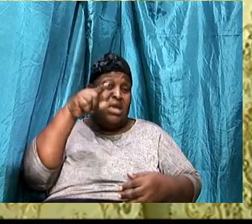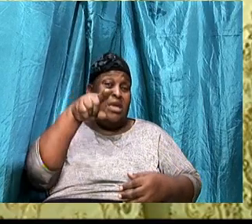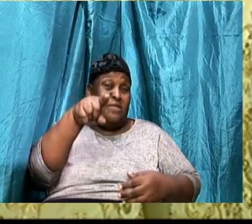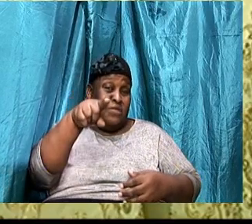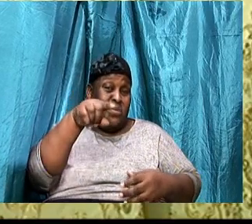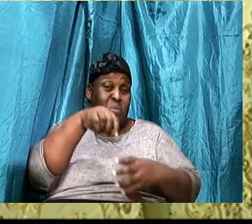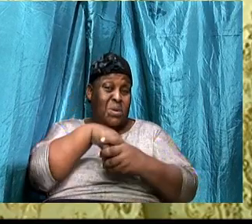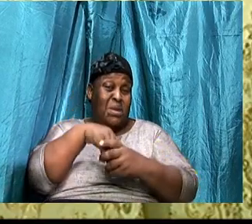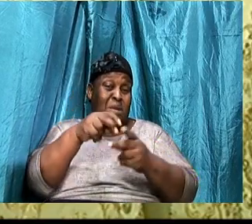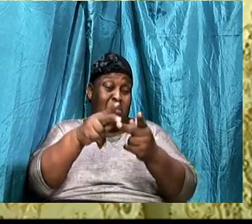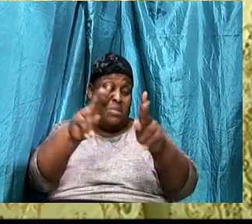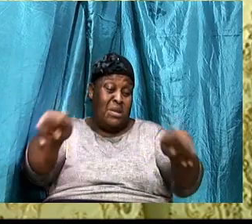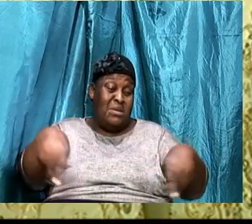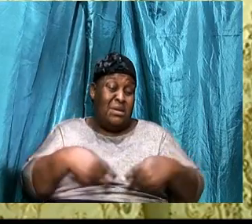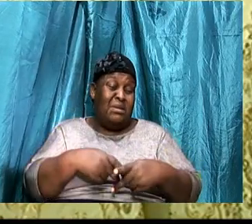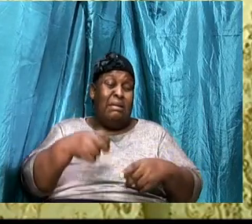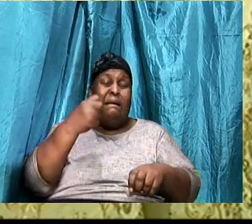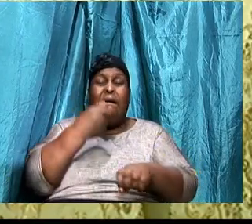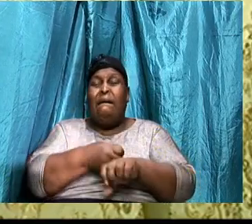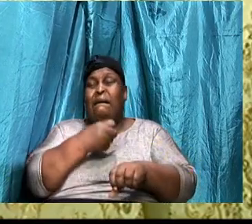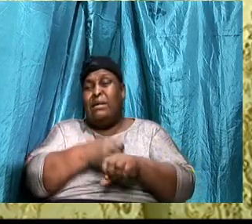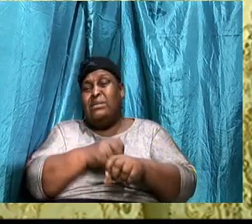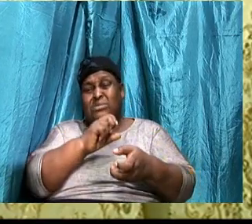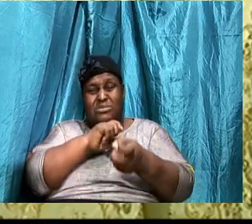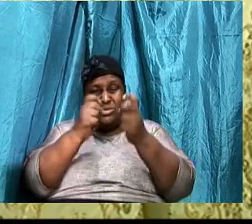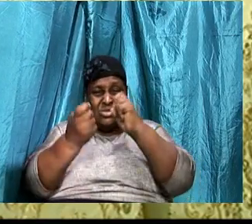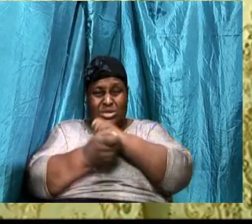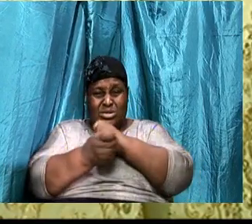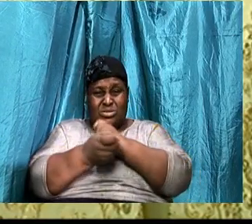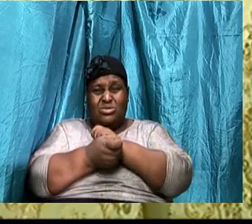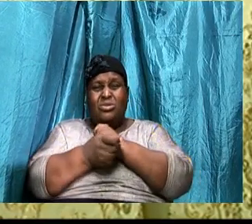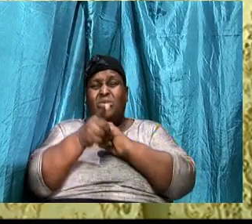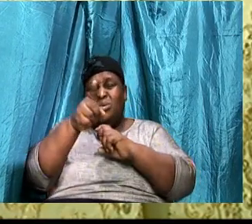need to spend a little more time with God.